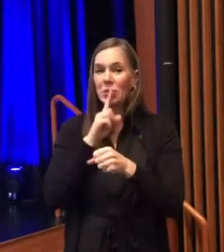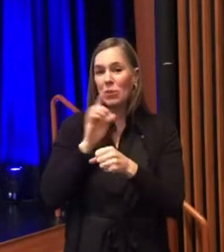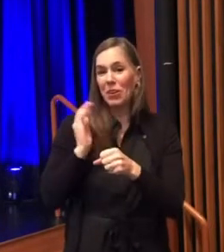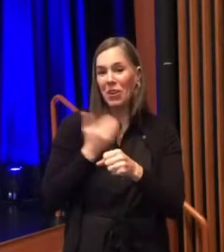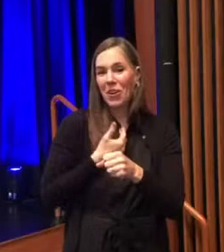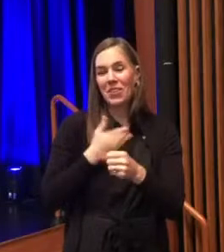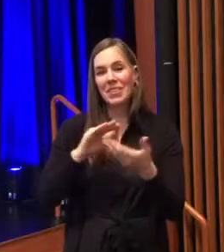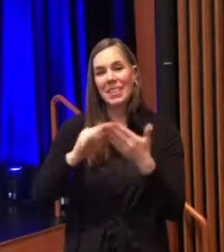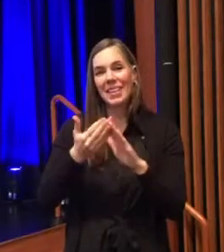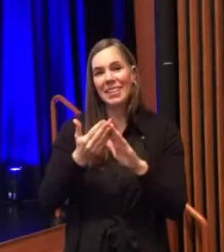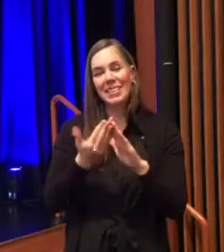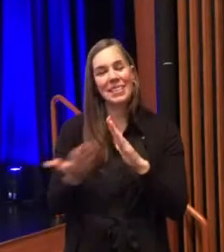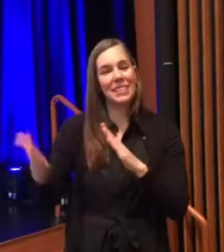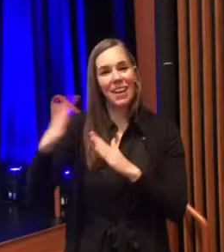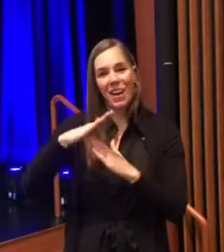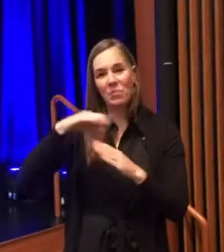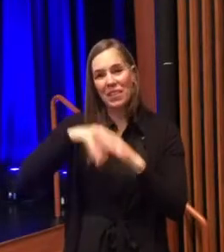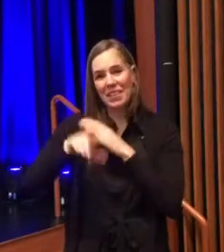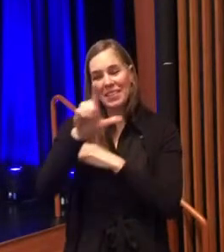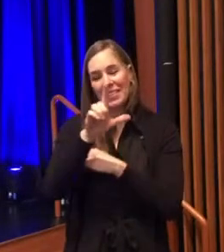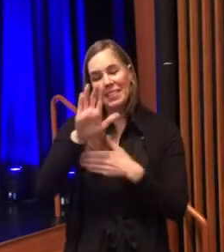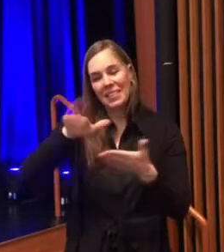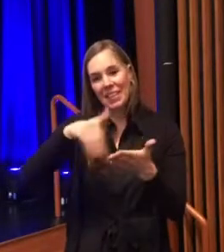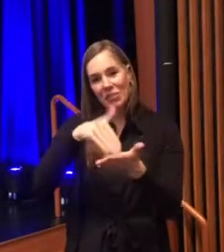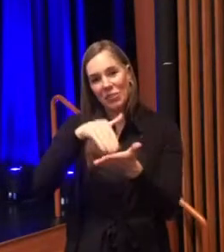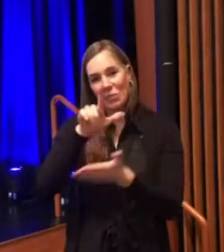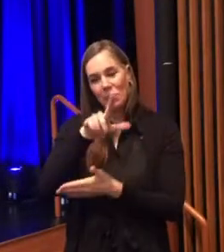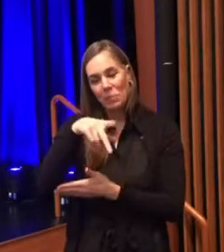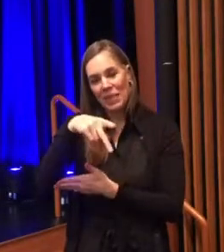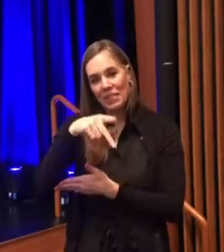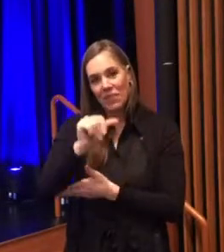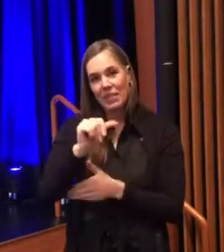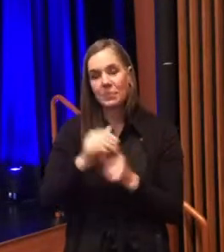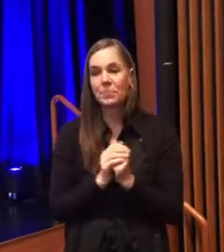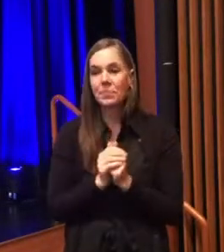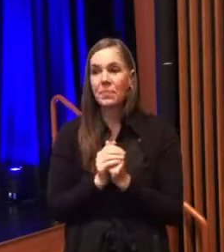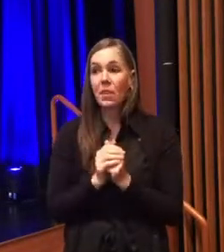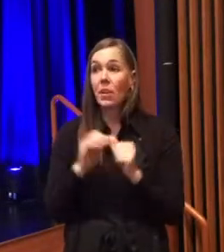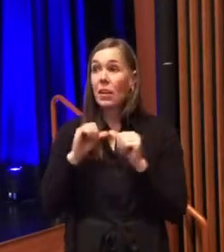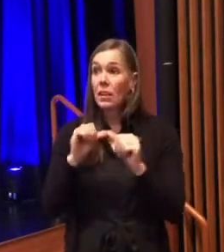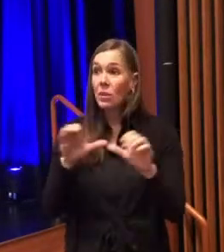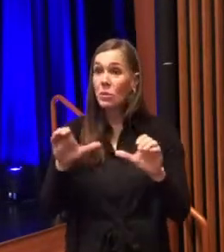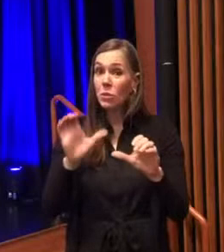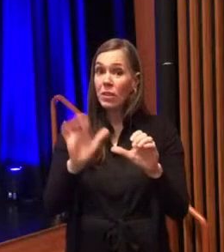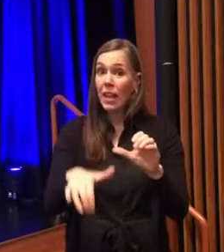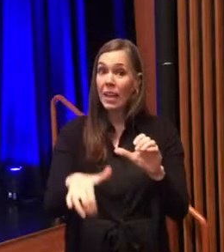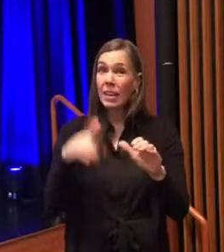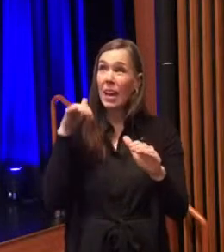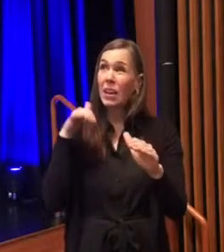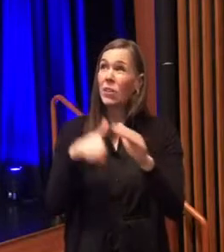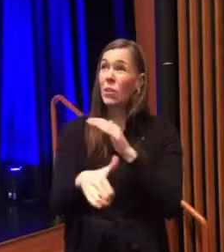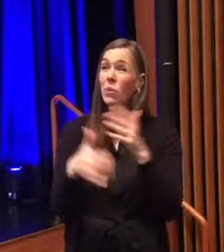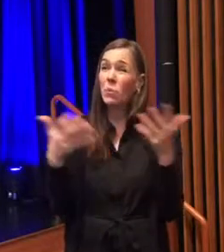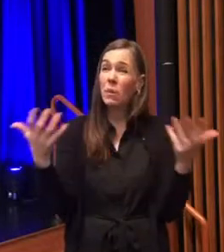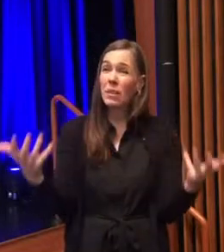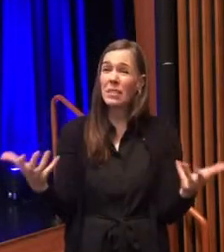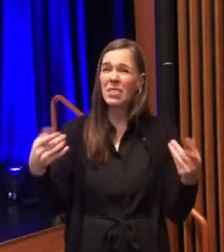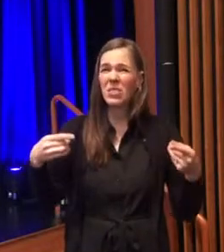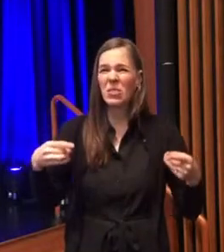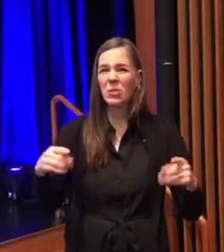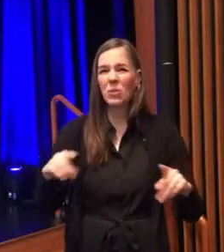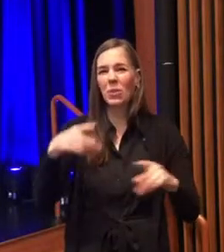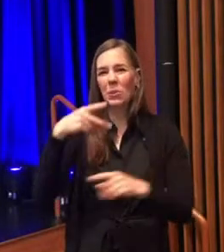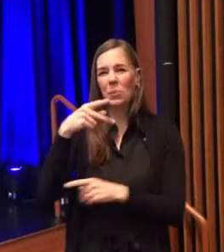vibrant in central Pennsylvania and we continue to do all of this under the cloud of a pandemic